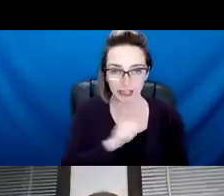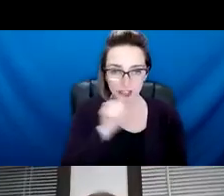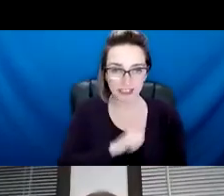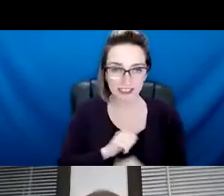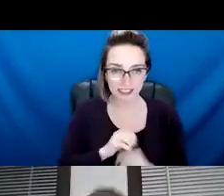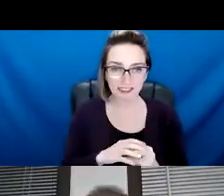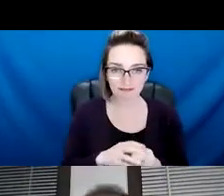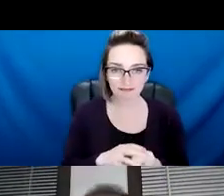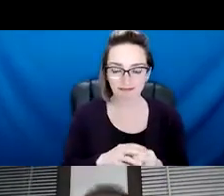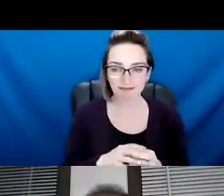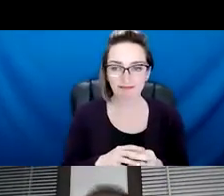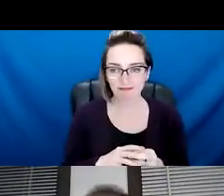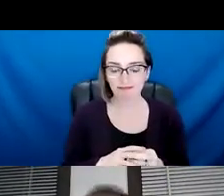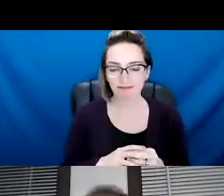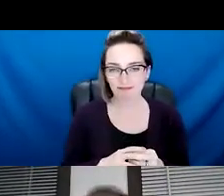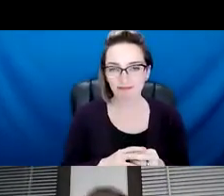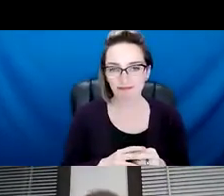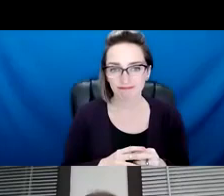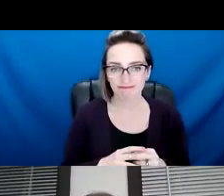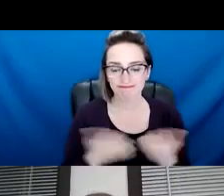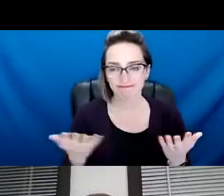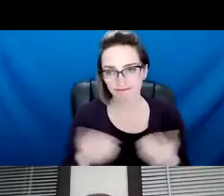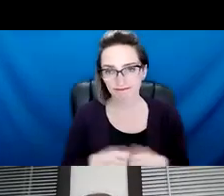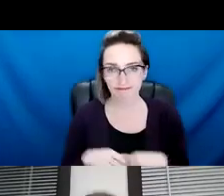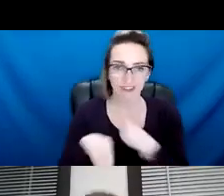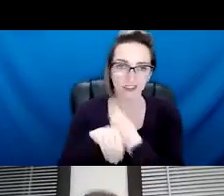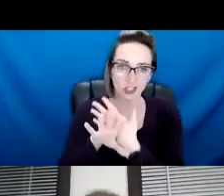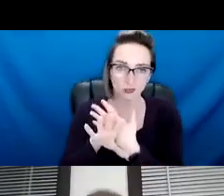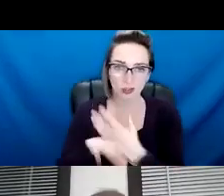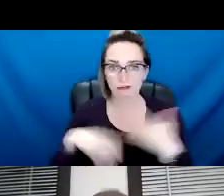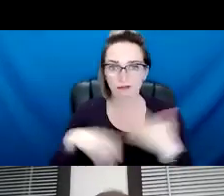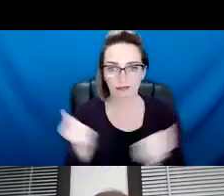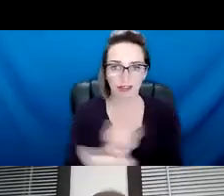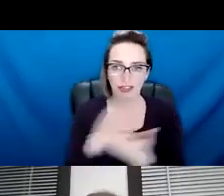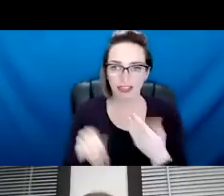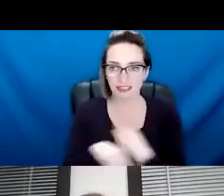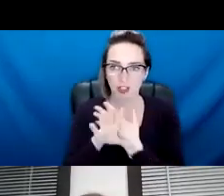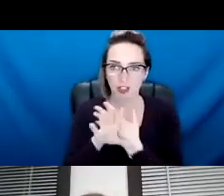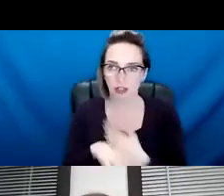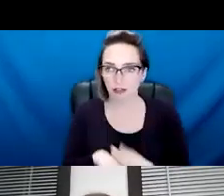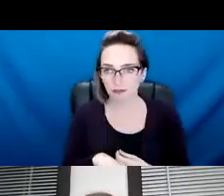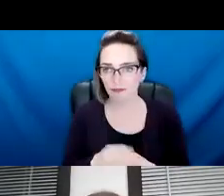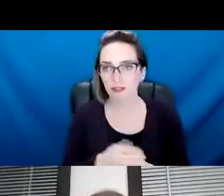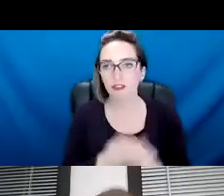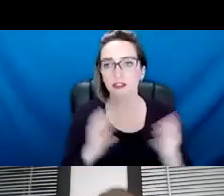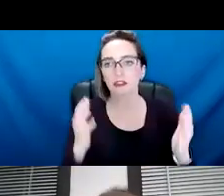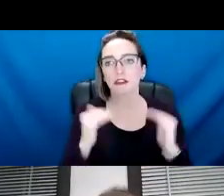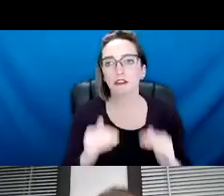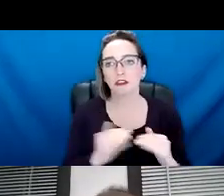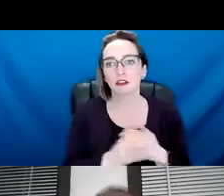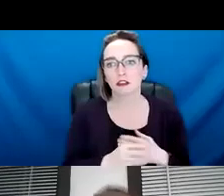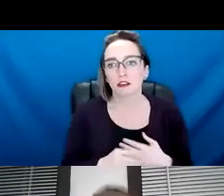here, um, as we work with, uh, this virtual realm that we all live in now. Um, another one of the questions, um,